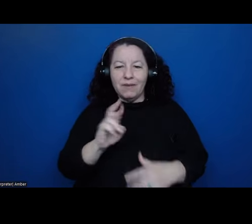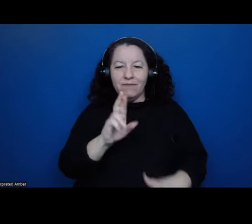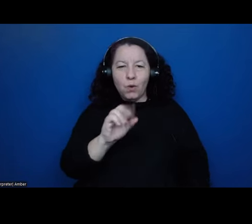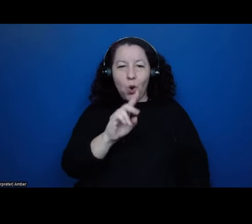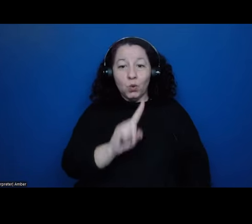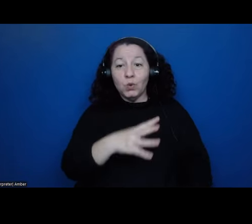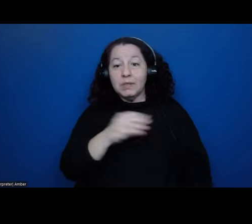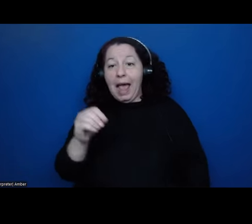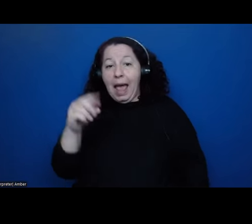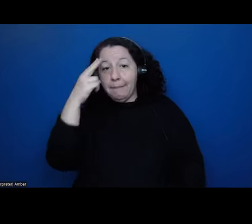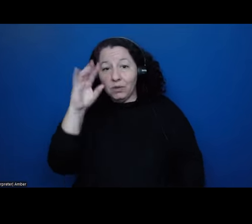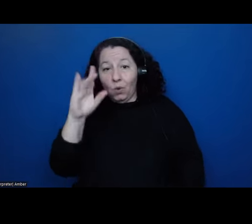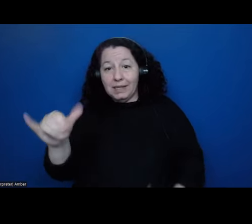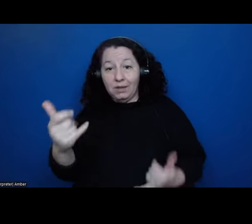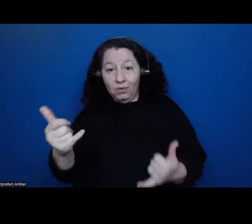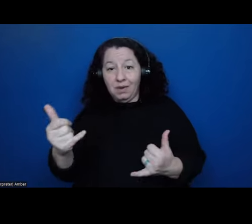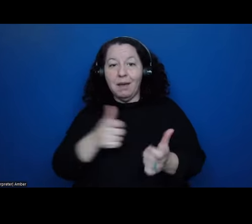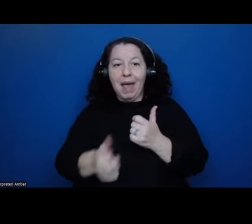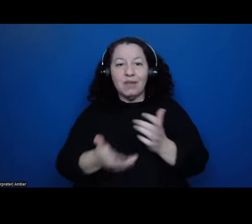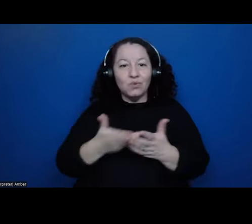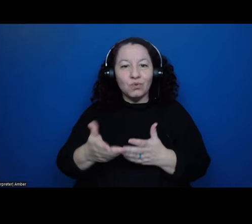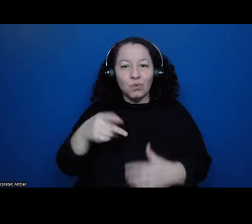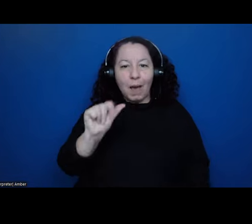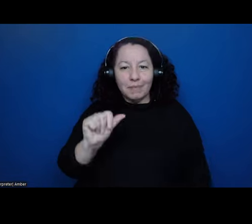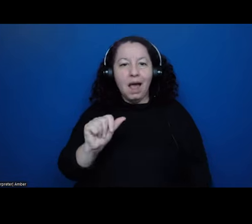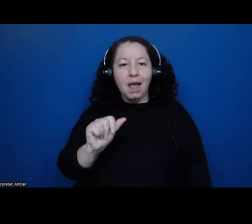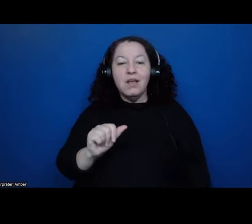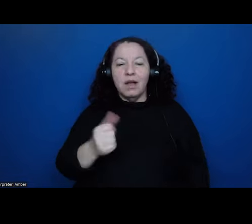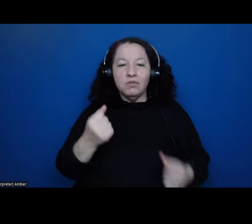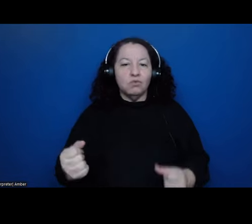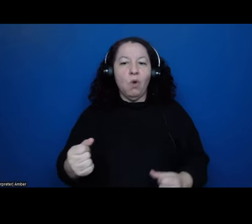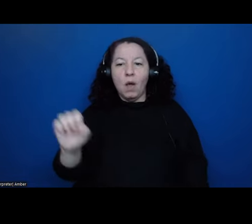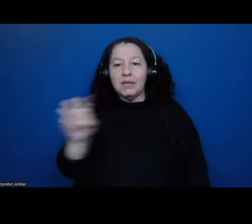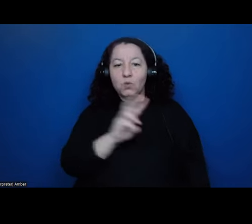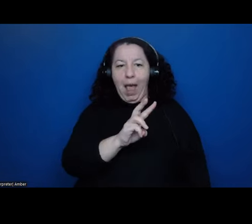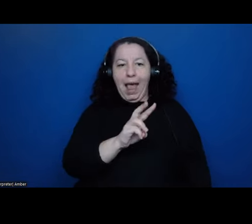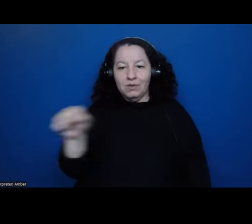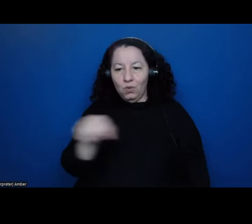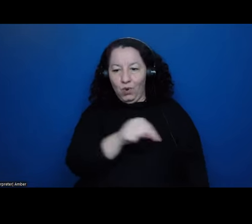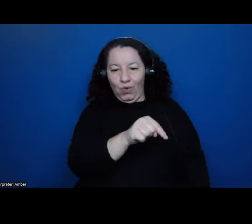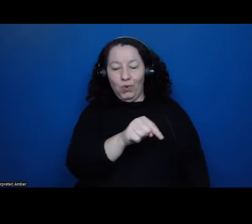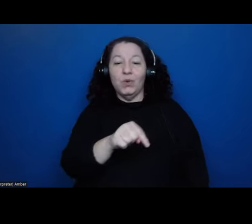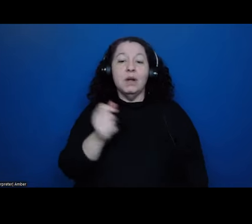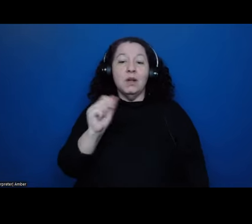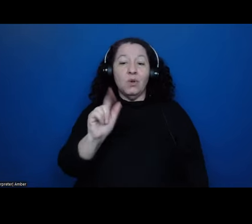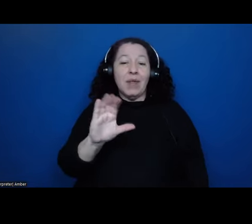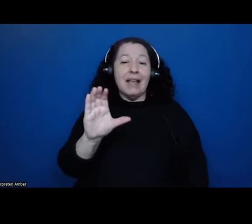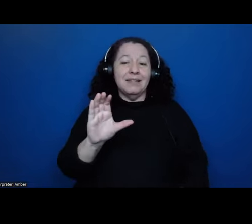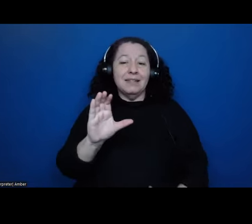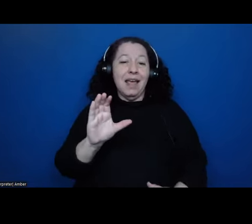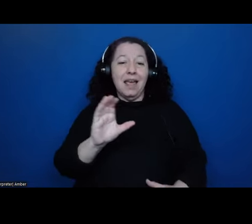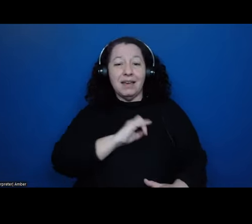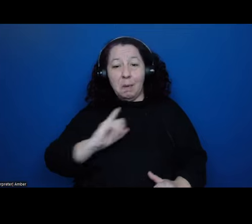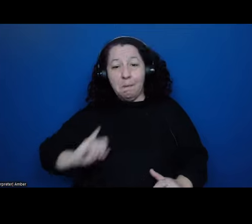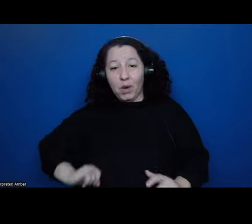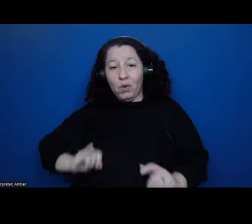Puebla. And that's another prominent east-west route. And so the, the, um, Aztec imperial expansion focused on that southern route. And it, so it